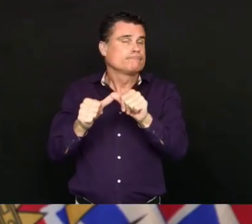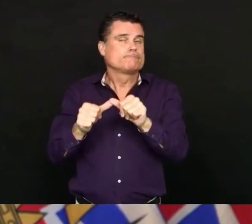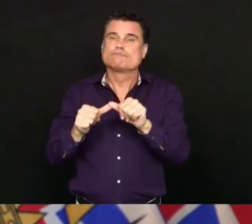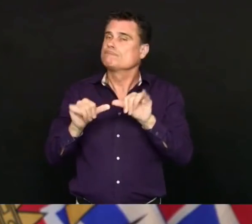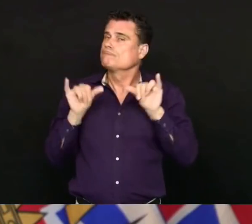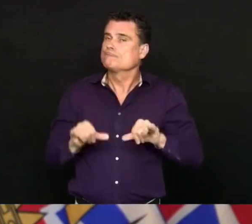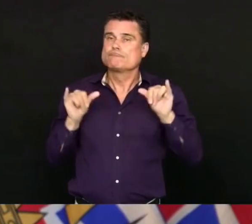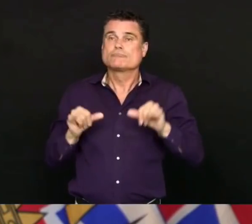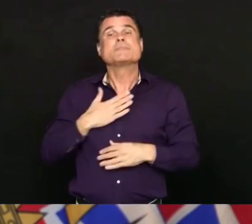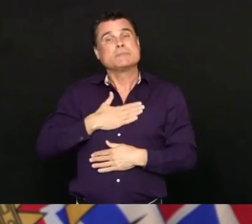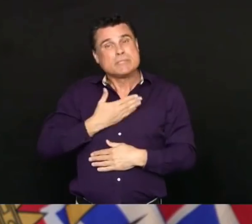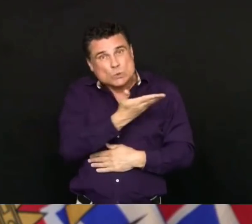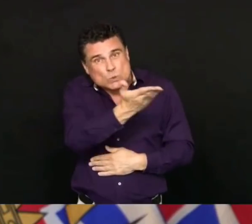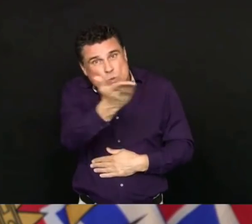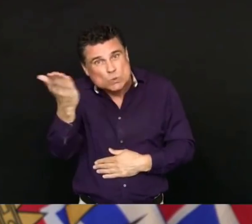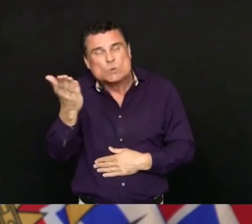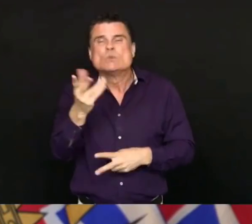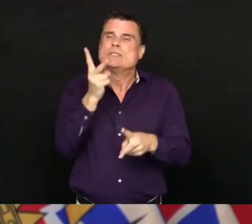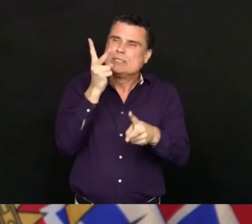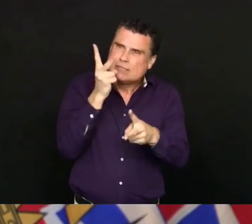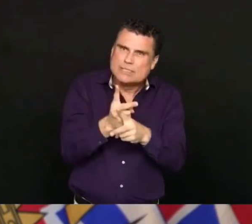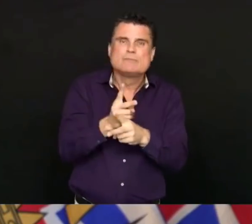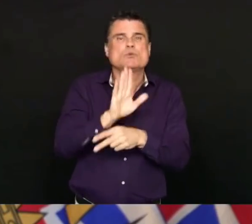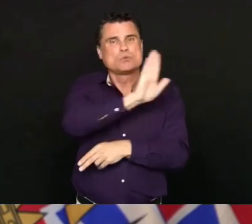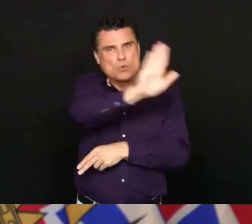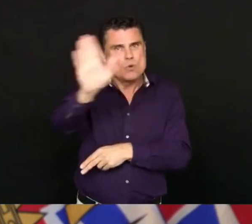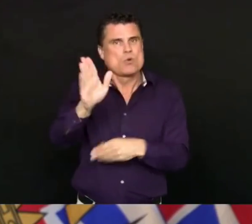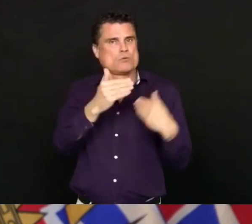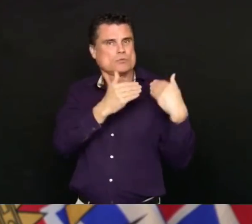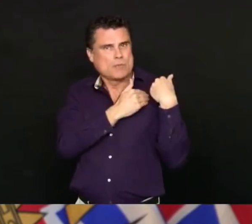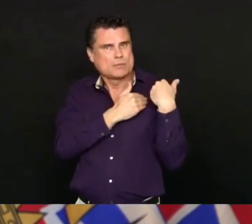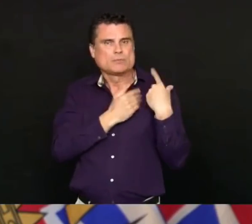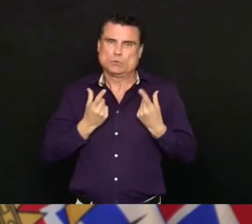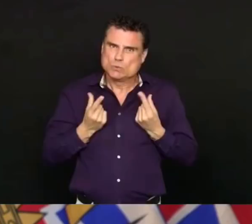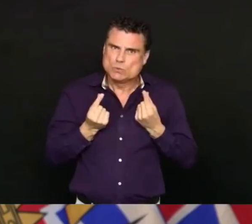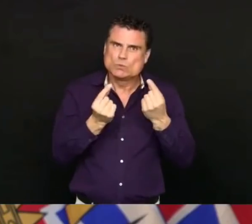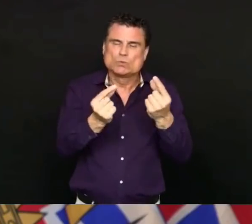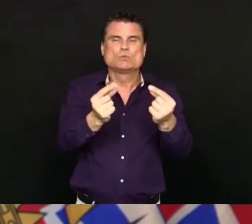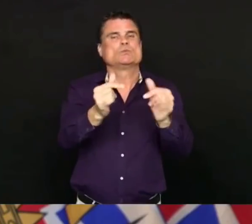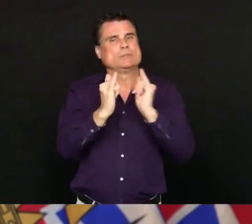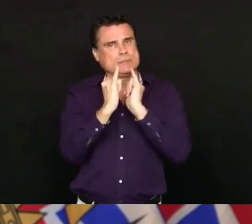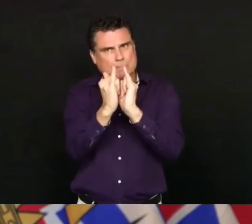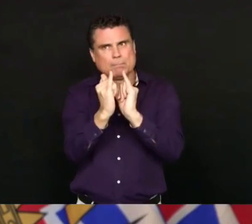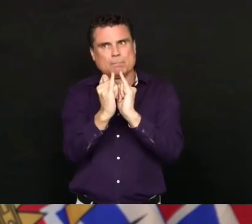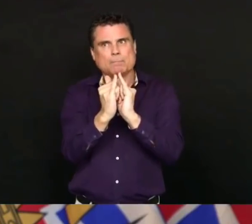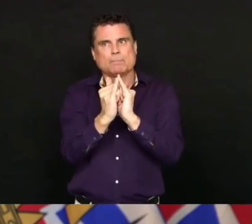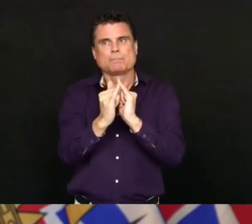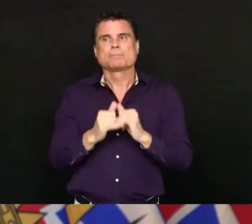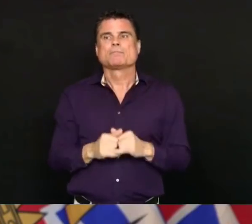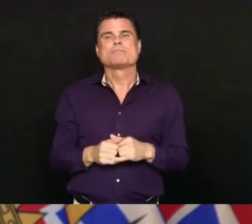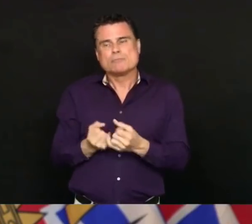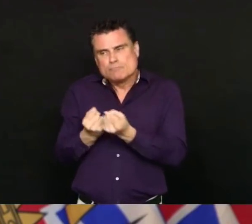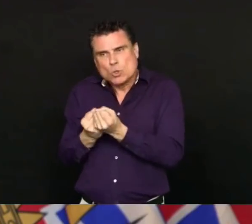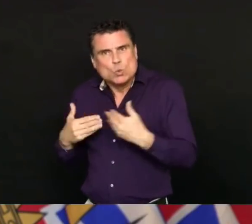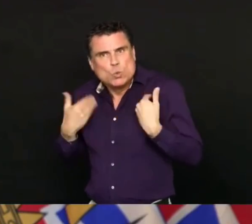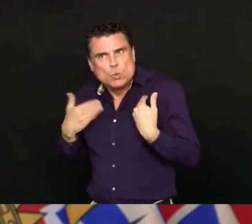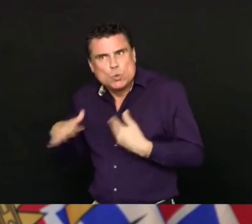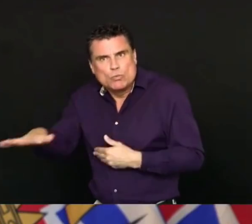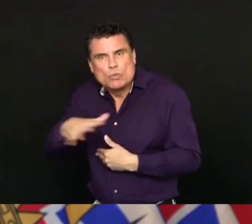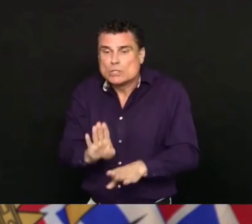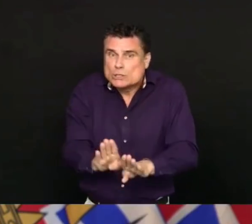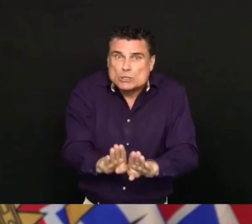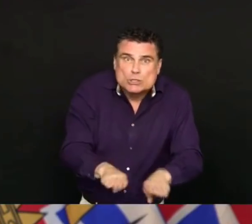And especially for our youth and our young people and our children remember this is not forever